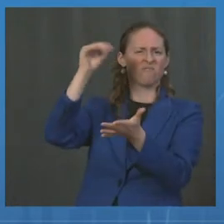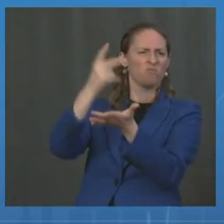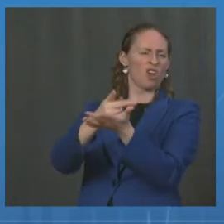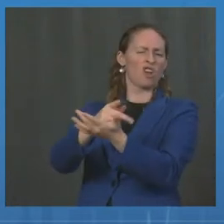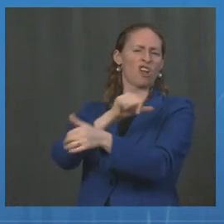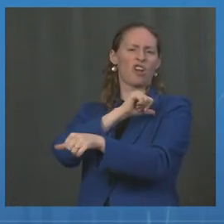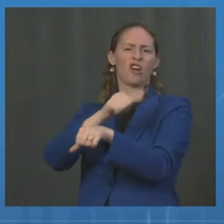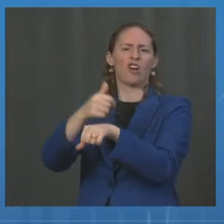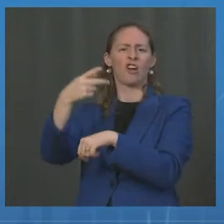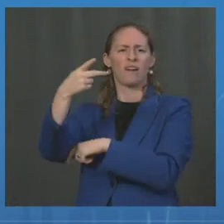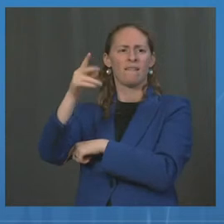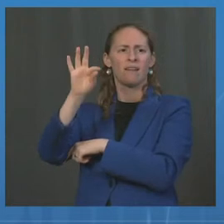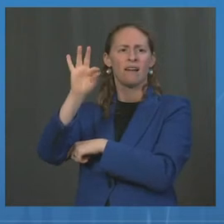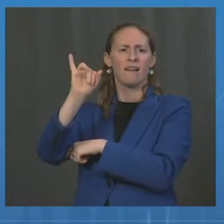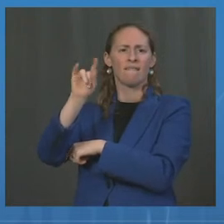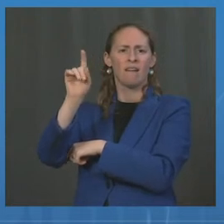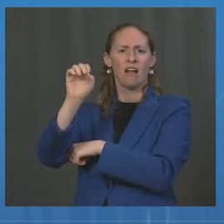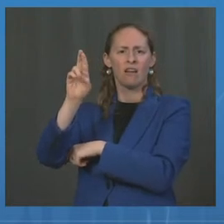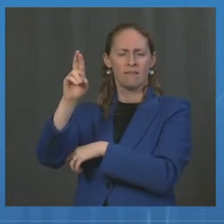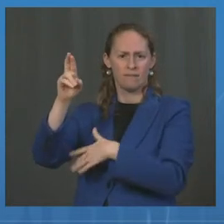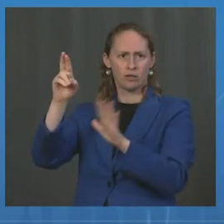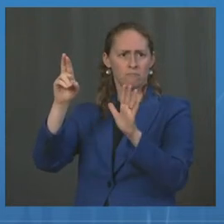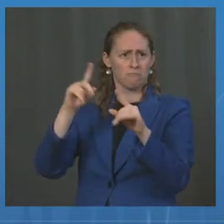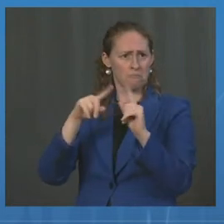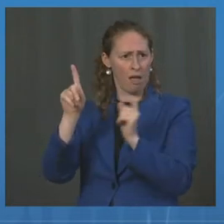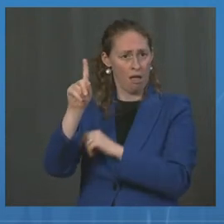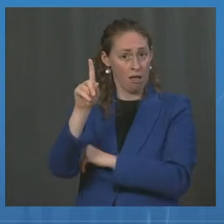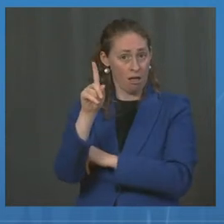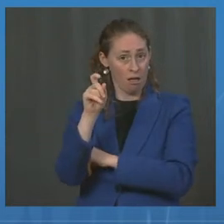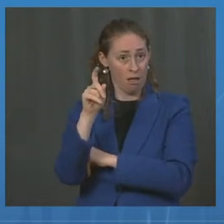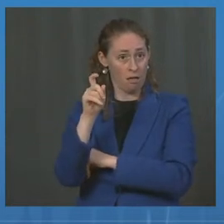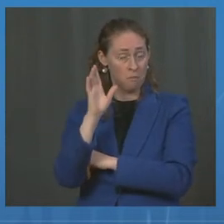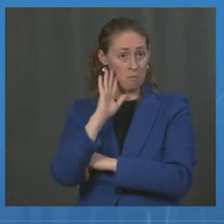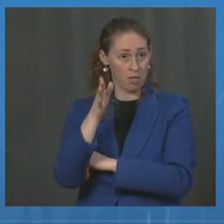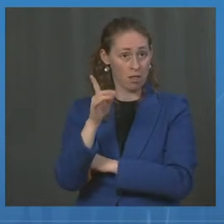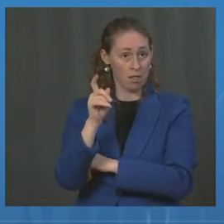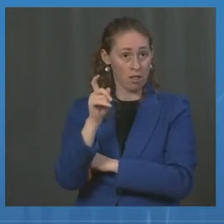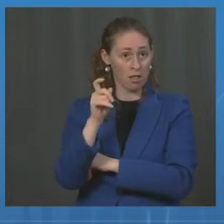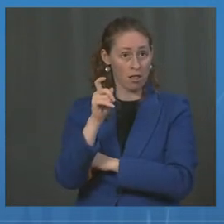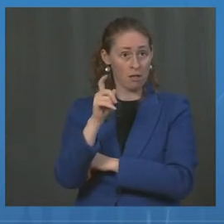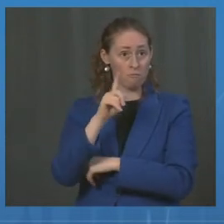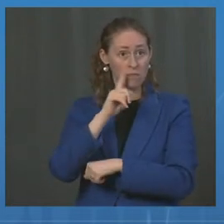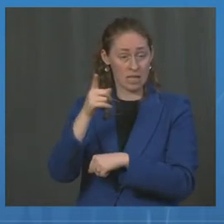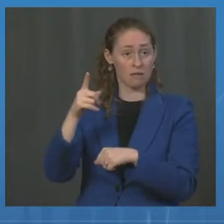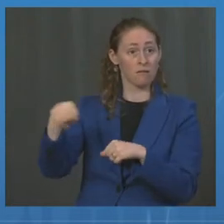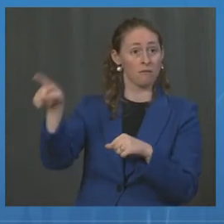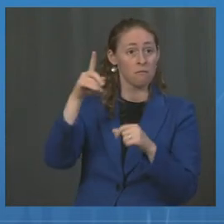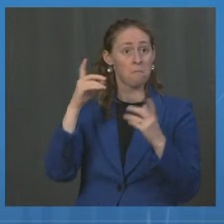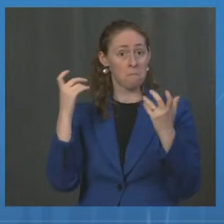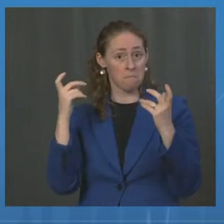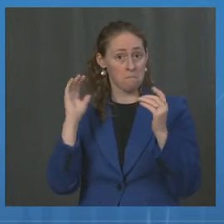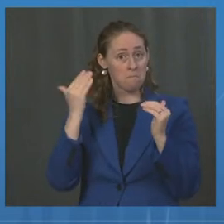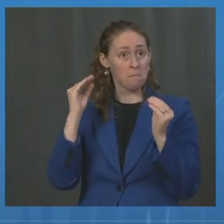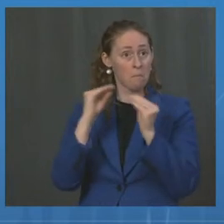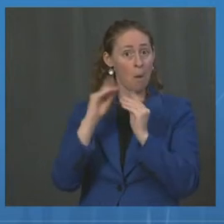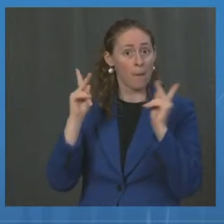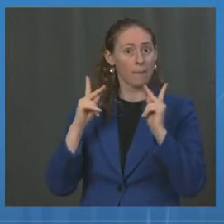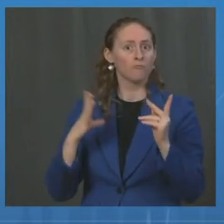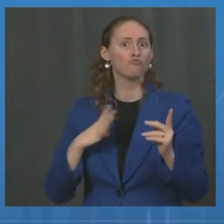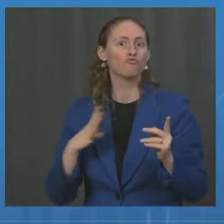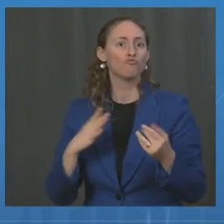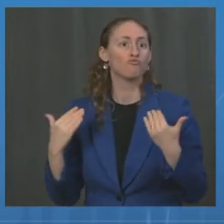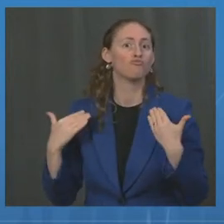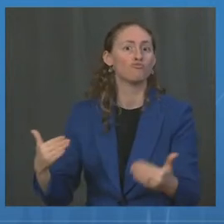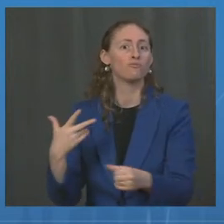had a measurable impact on people getting their first doses. And I'm wondering if you have any new or additional